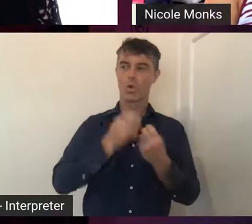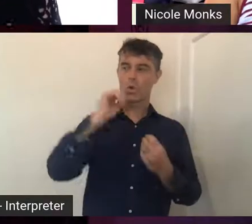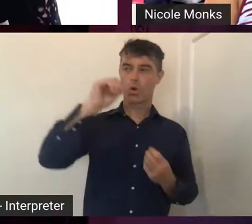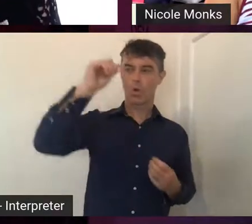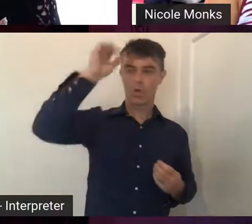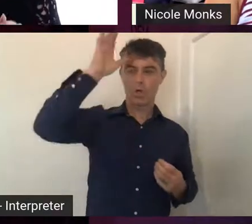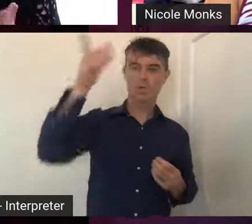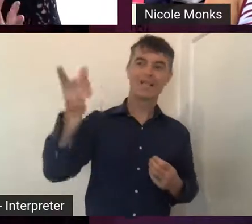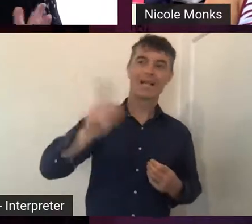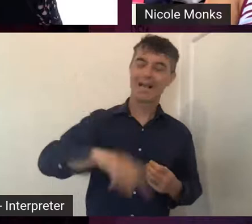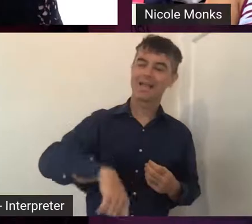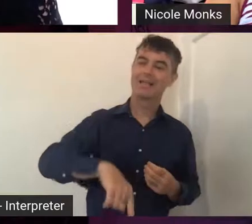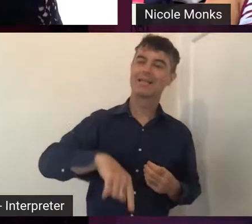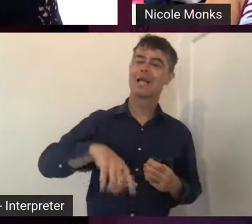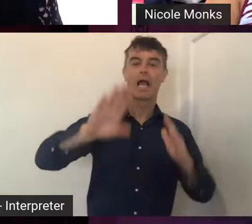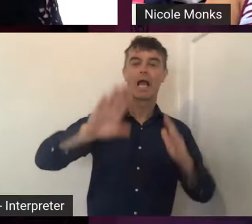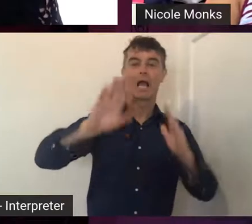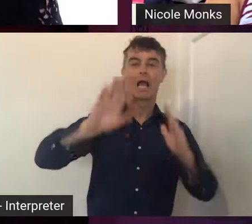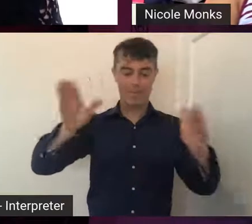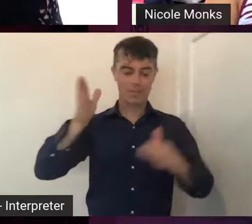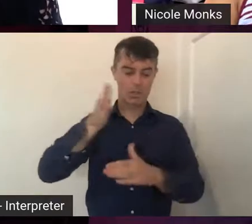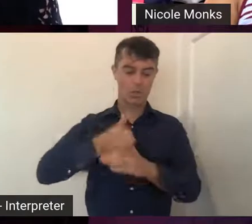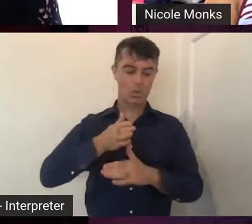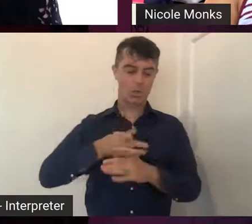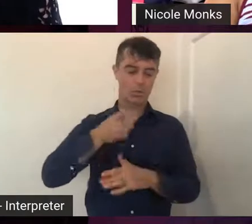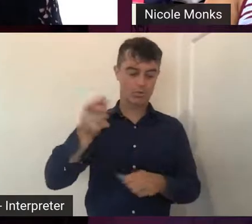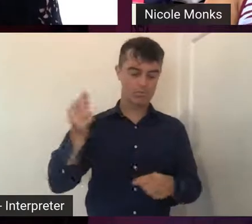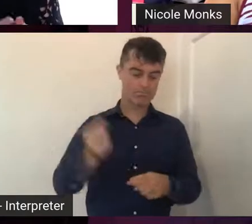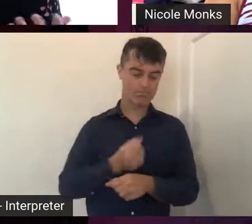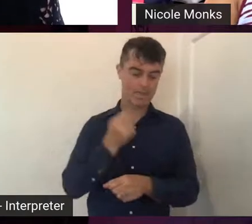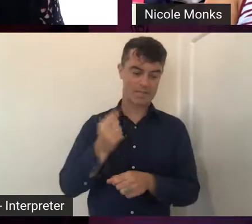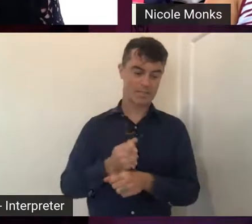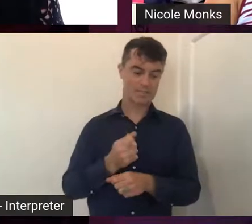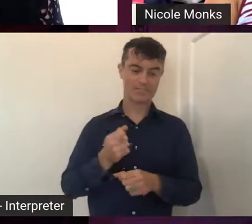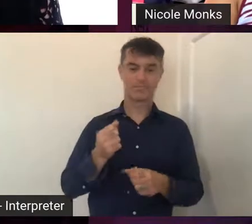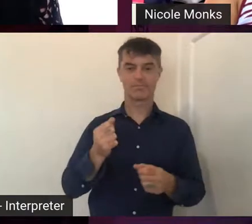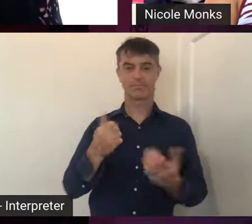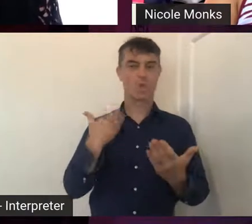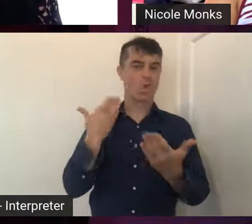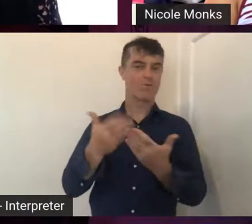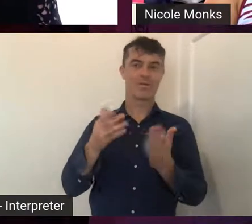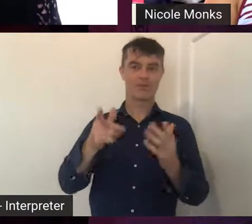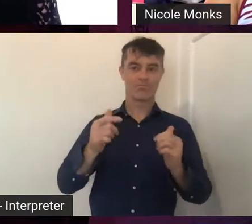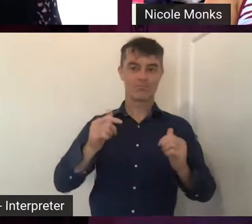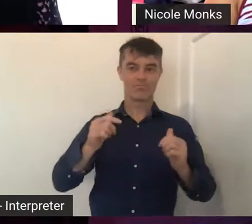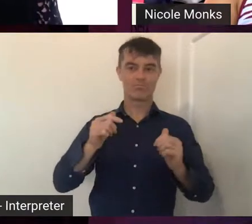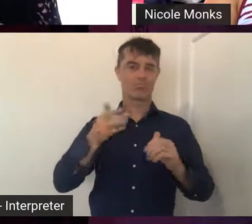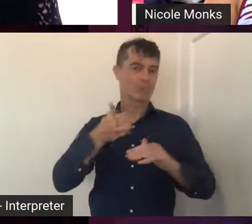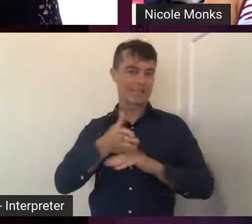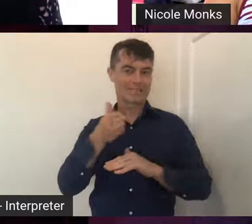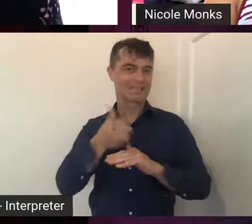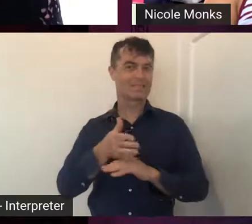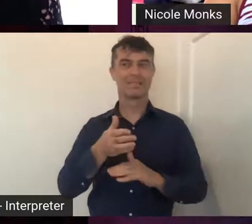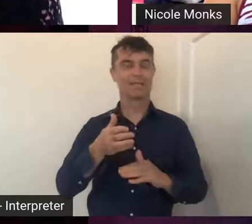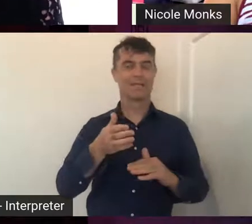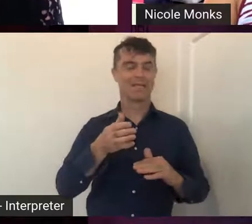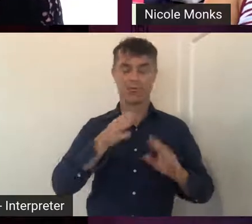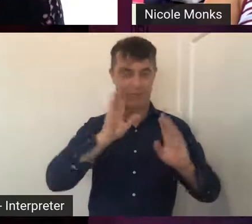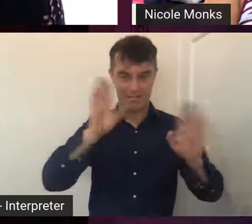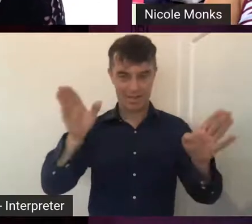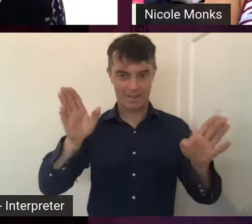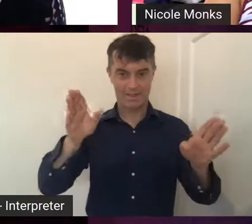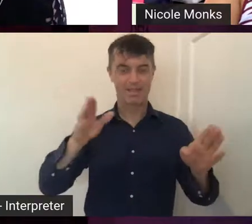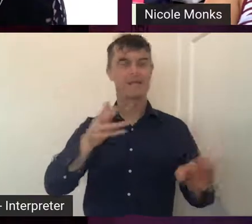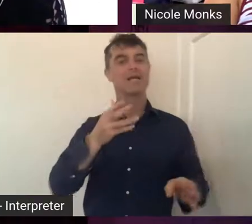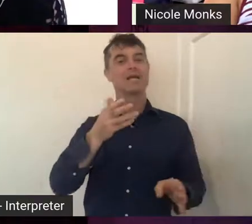just the amazing work that you have made over the period that you've been practising for. It's just incredible. It's a